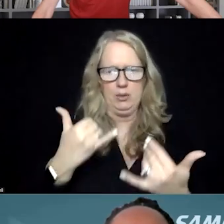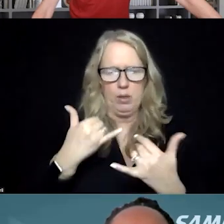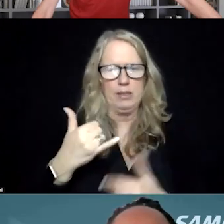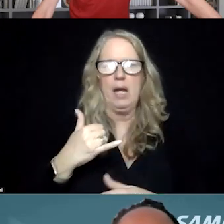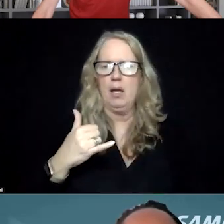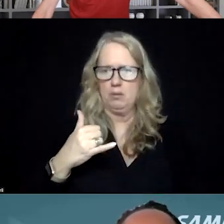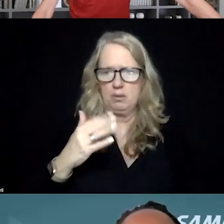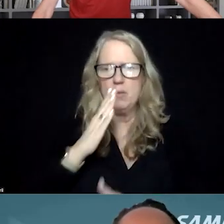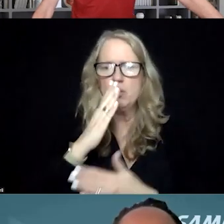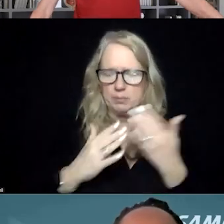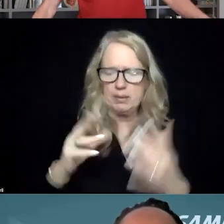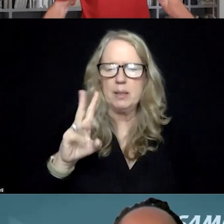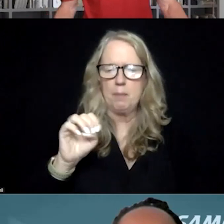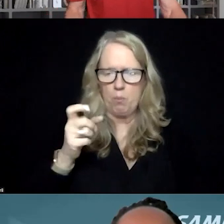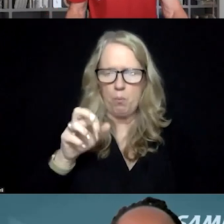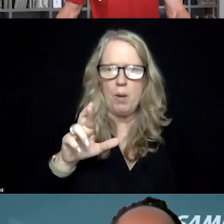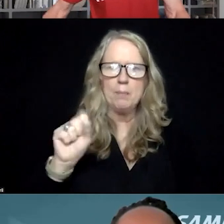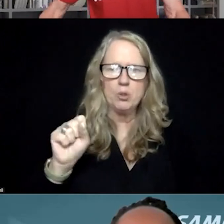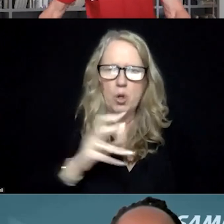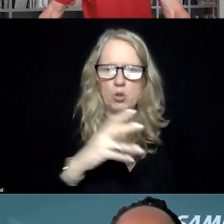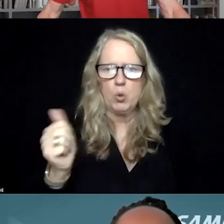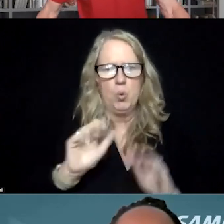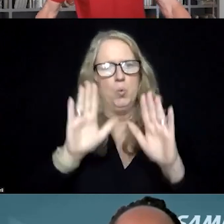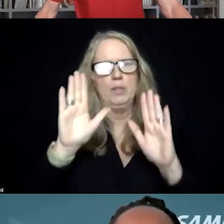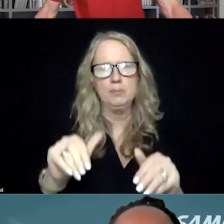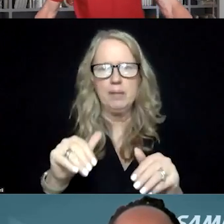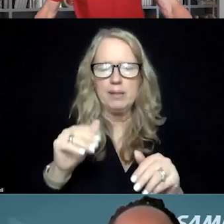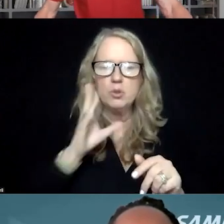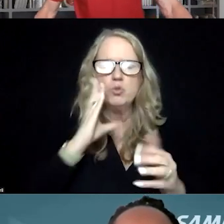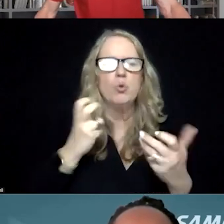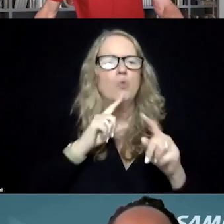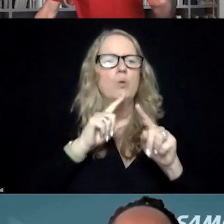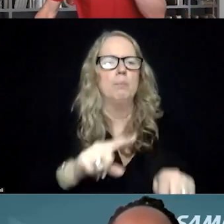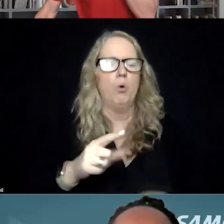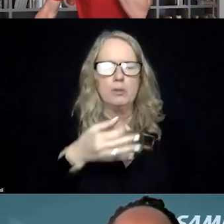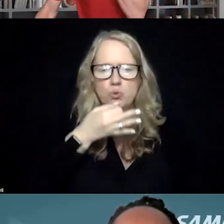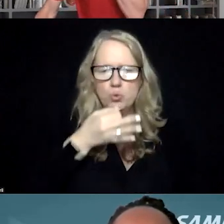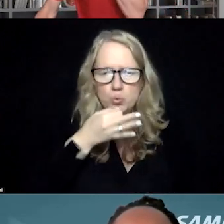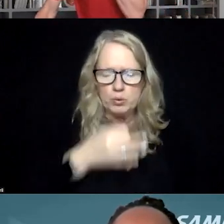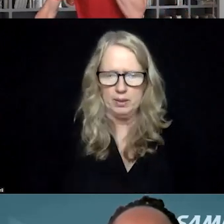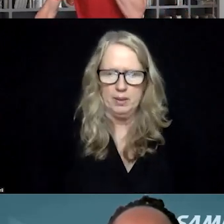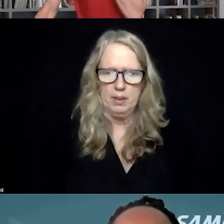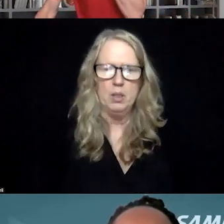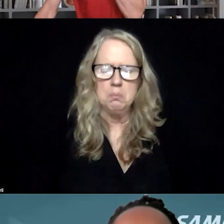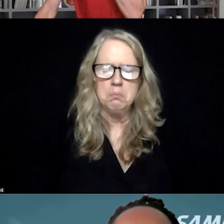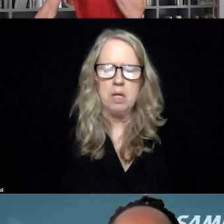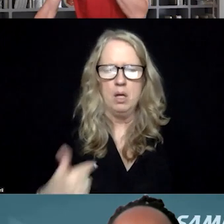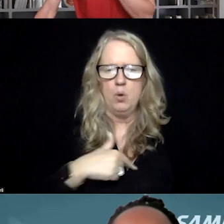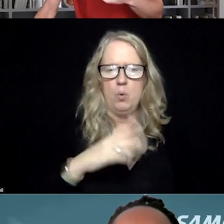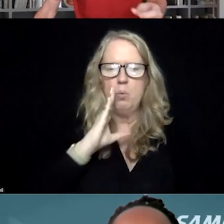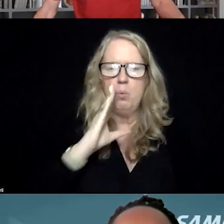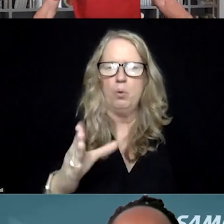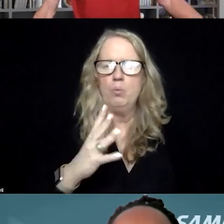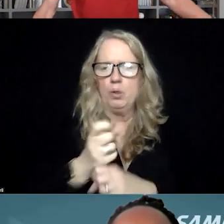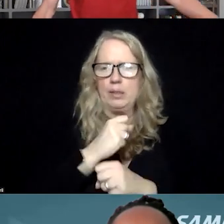been some webinars, um, and we, um, expect a draft report soon, um, and, and we will be getting a brief to